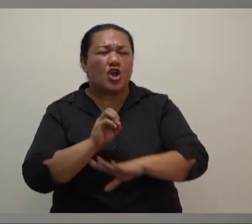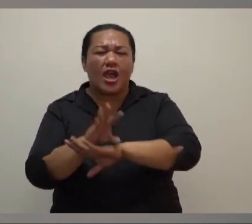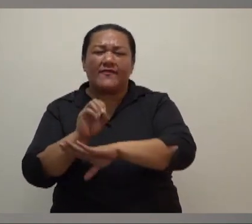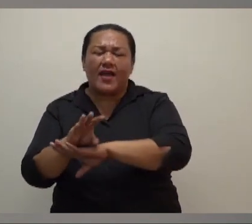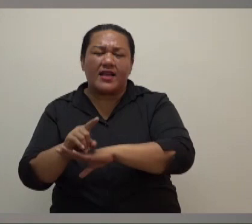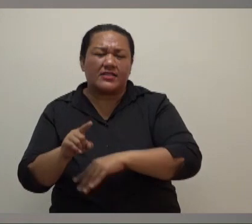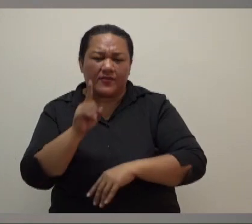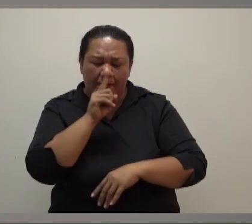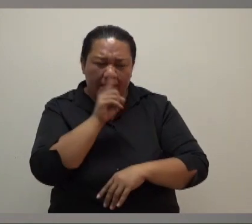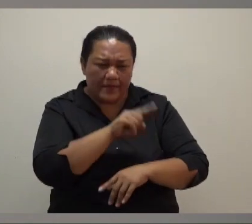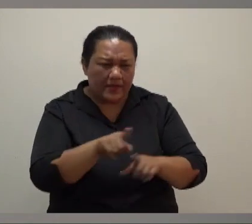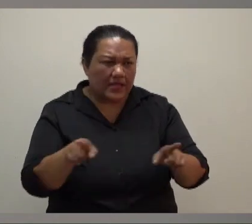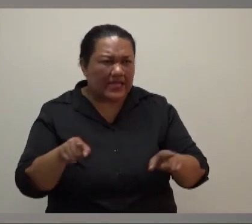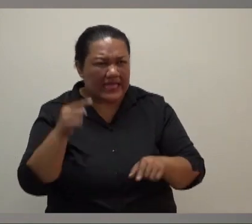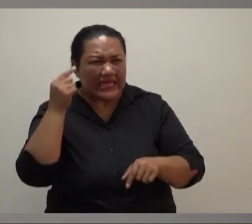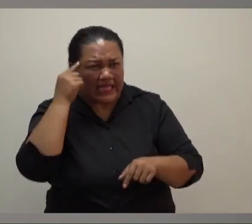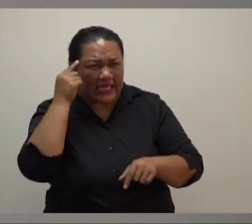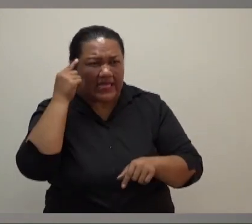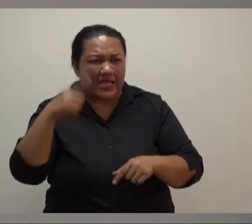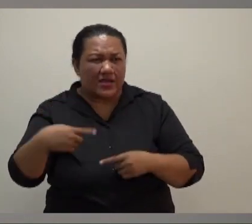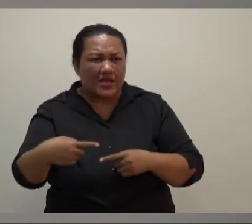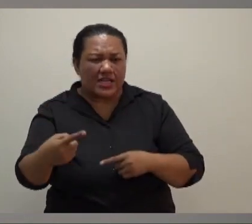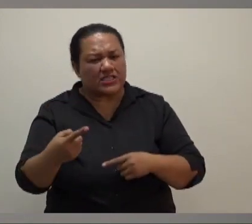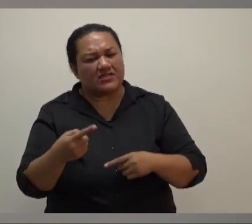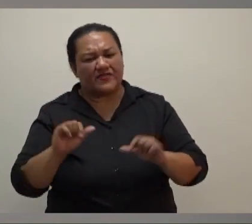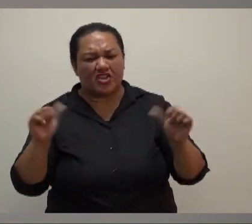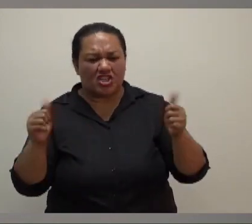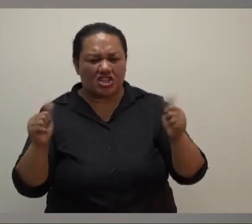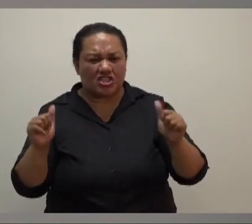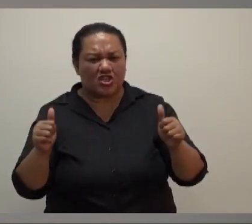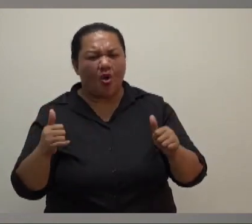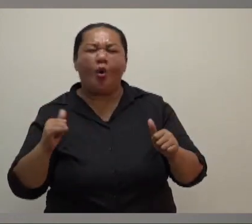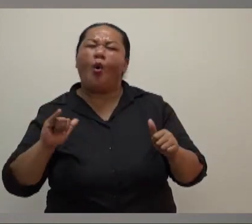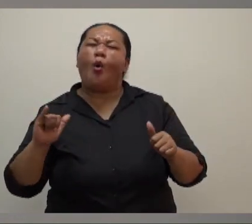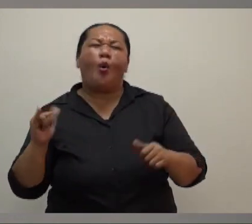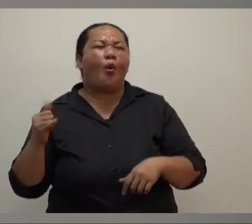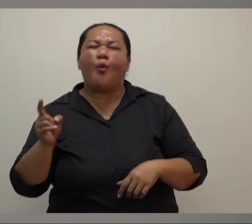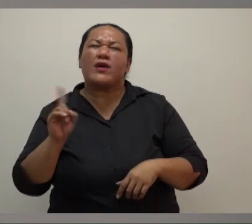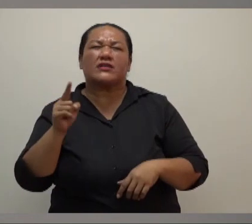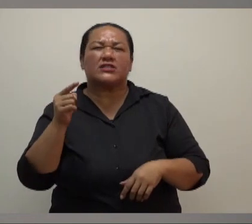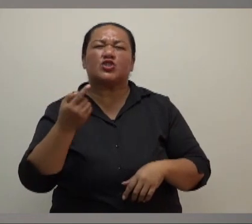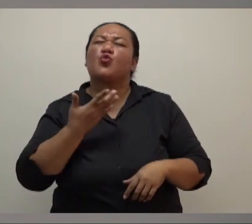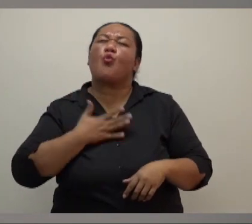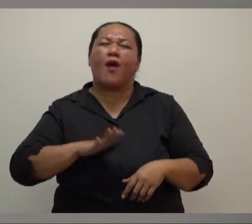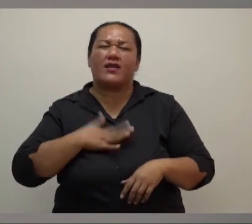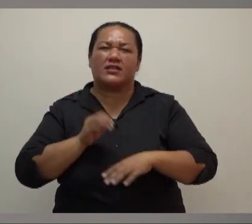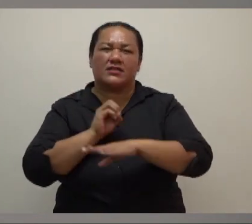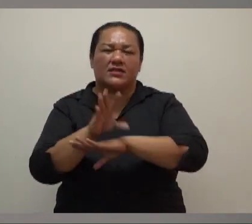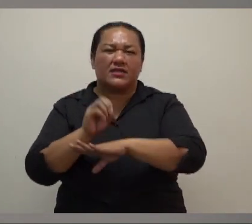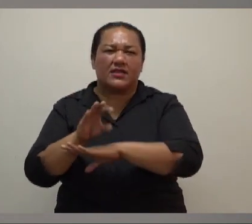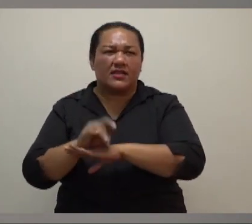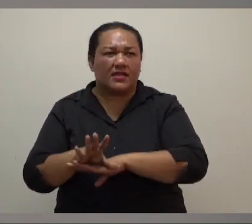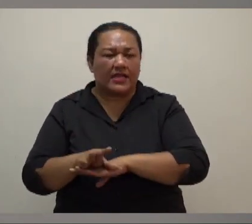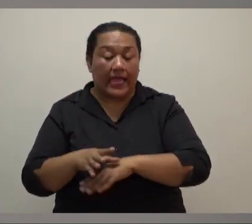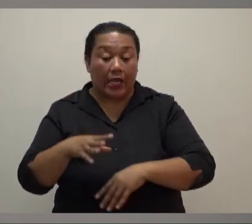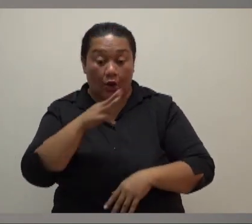people who still think that maybe it's over or maybe there was a yes to come and the ministry, sorry, the mineral resources